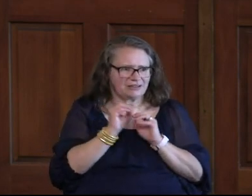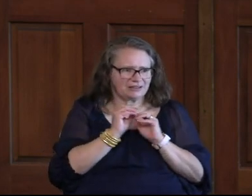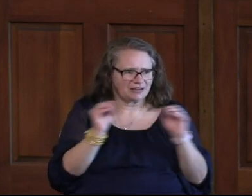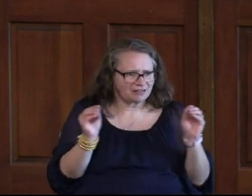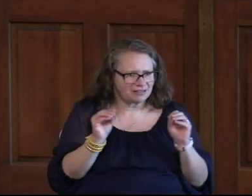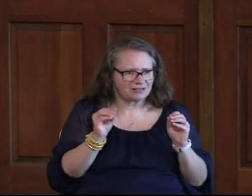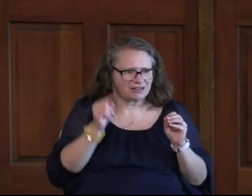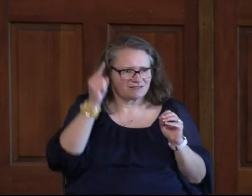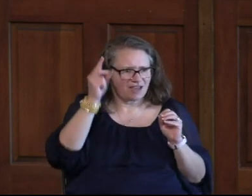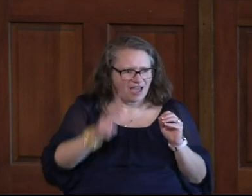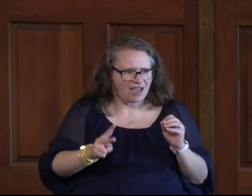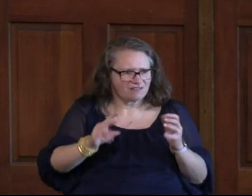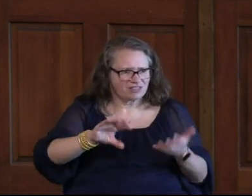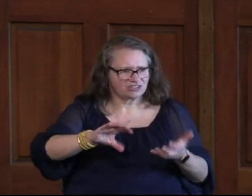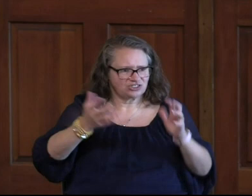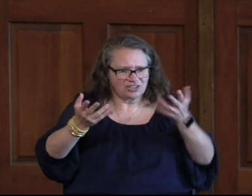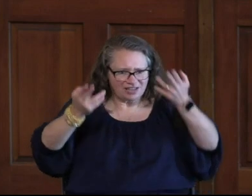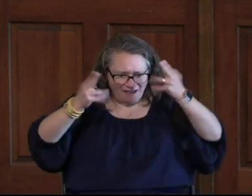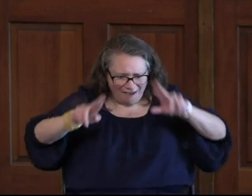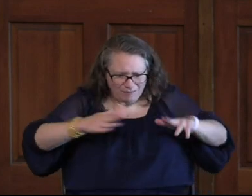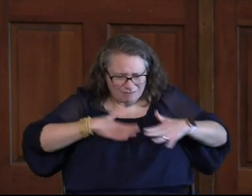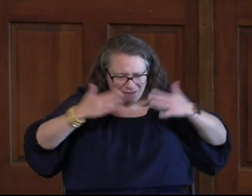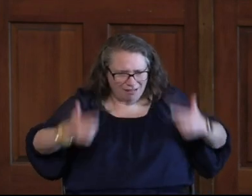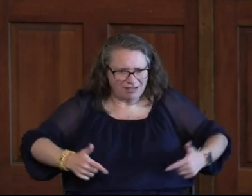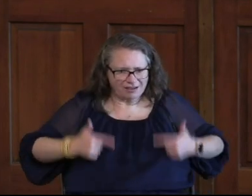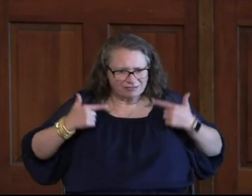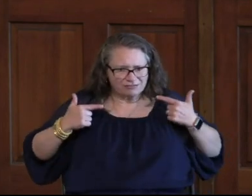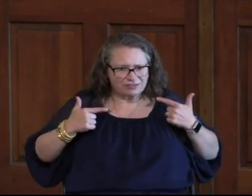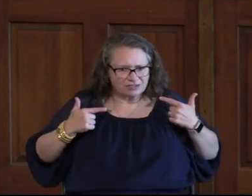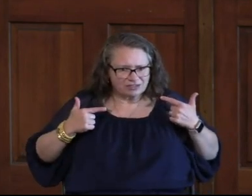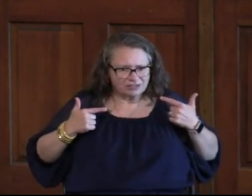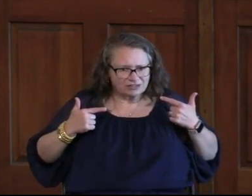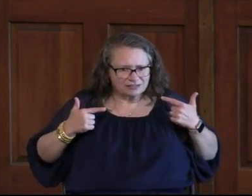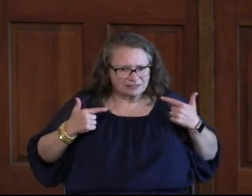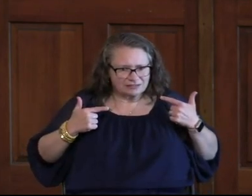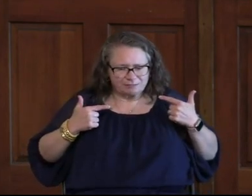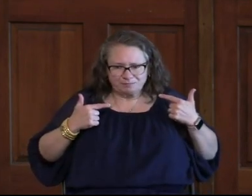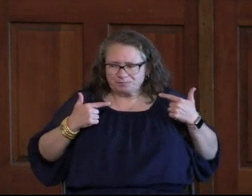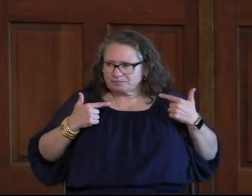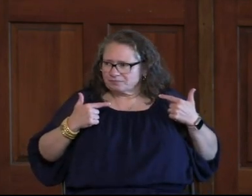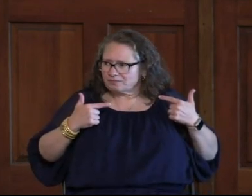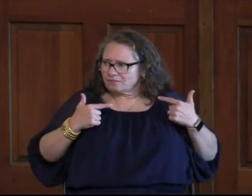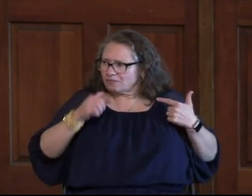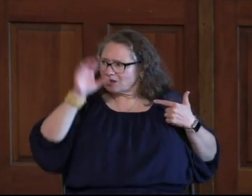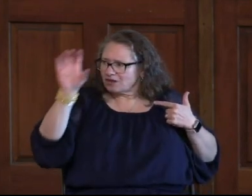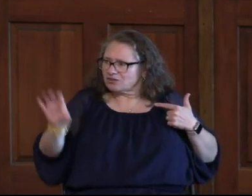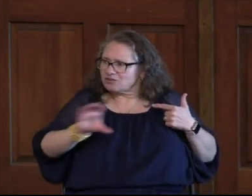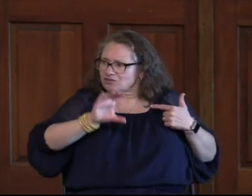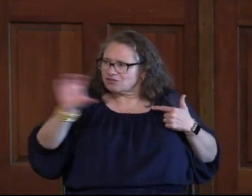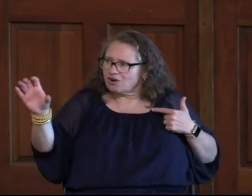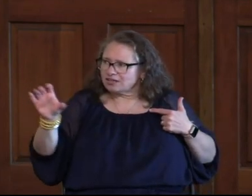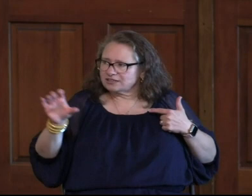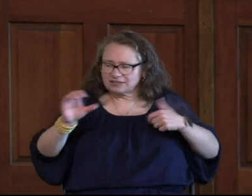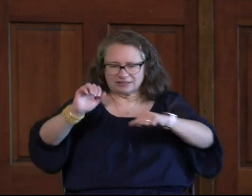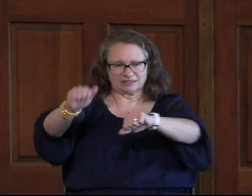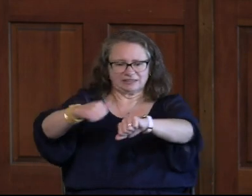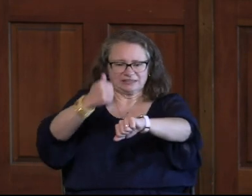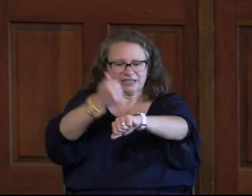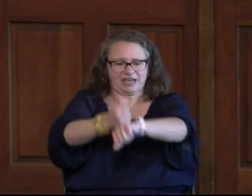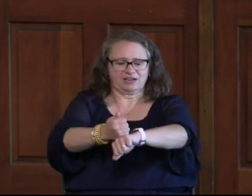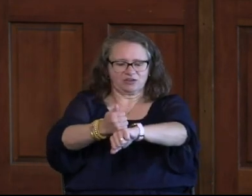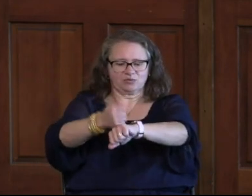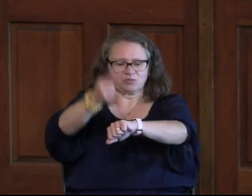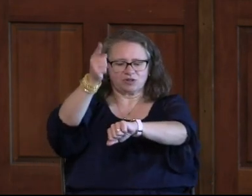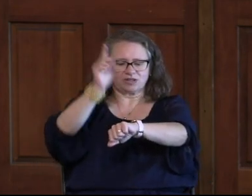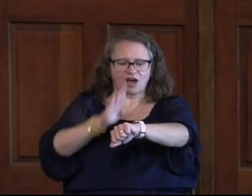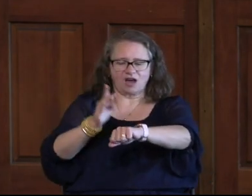Half The Junk That Has Happened In My Life Let Me Read The Phrase To You Again The Cross Is Now The Standard By Which God